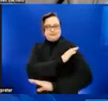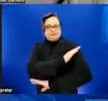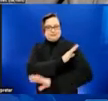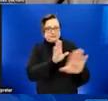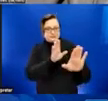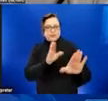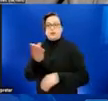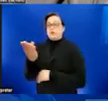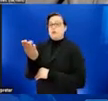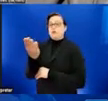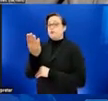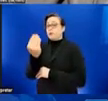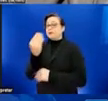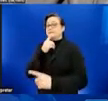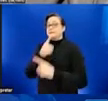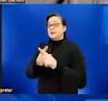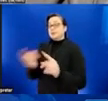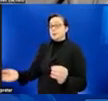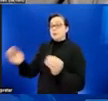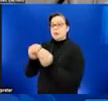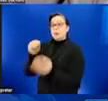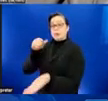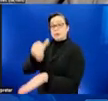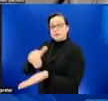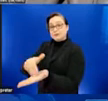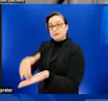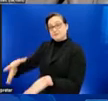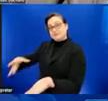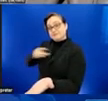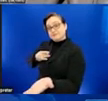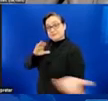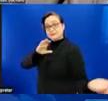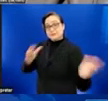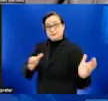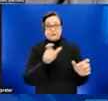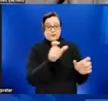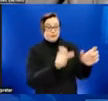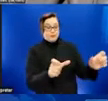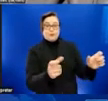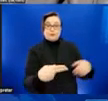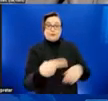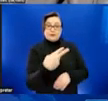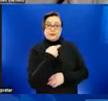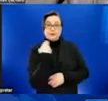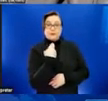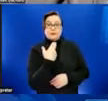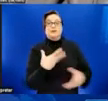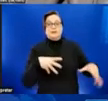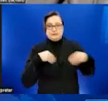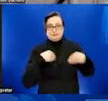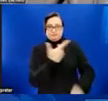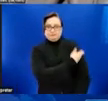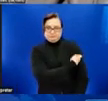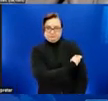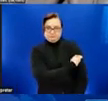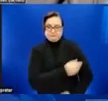to become infected than those who did get the monkeypox vaccine. For those vaccinated, protection was seen as early